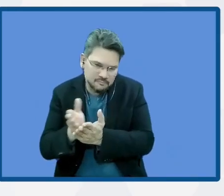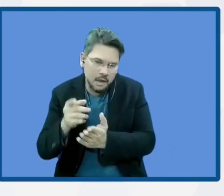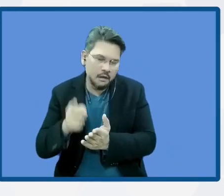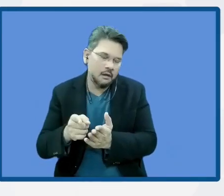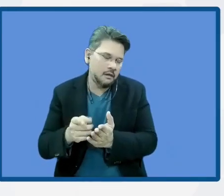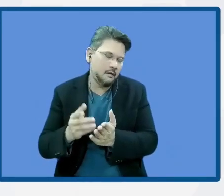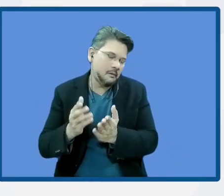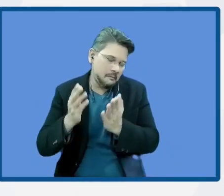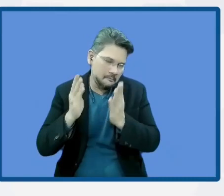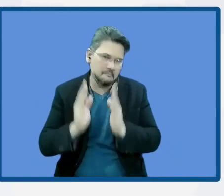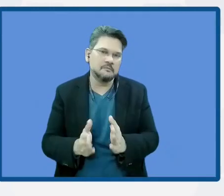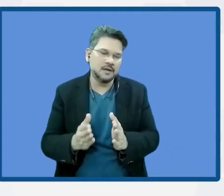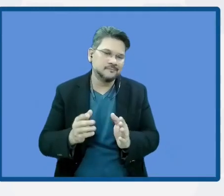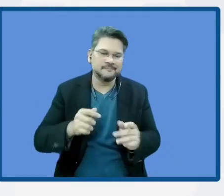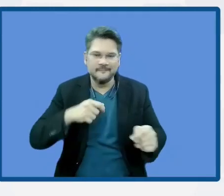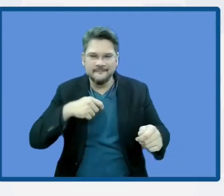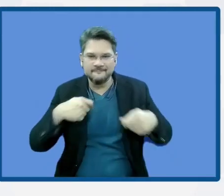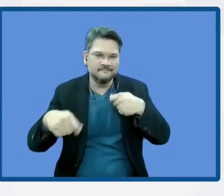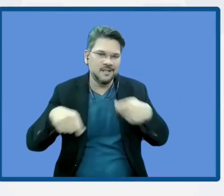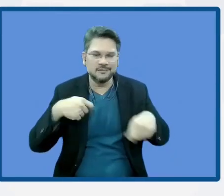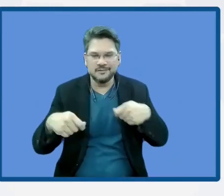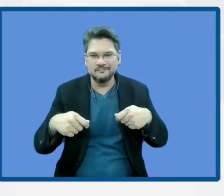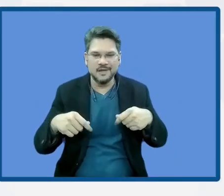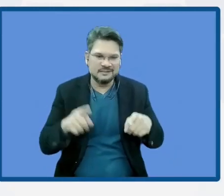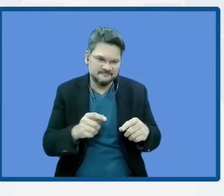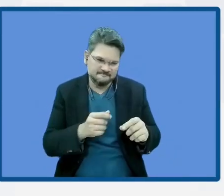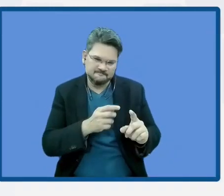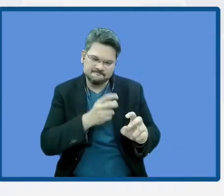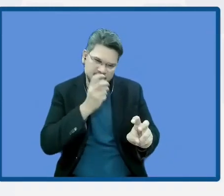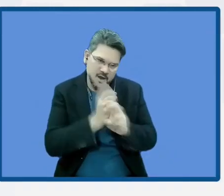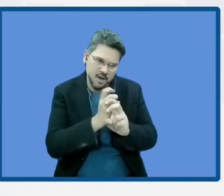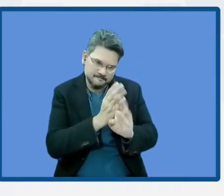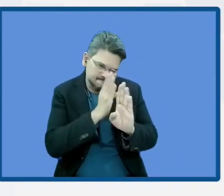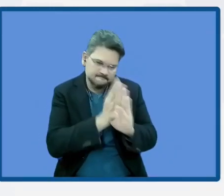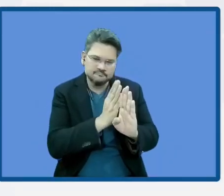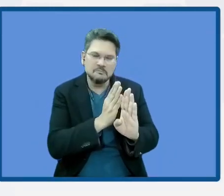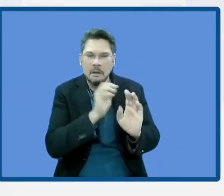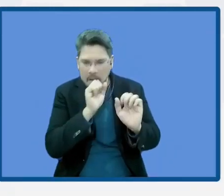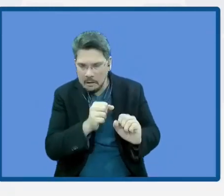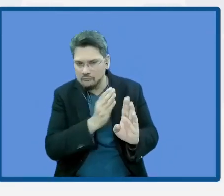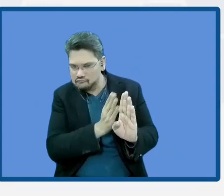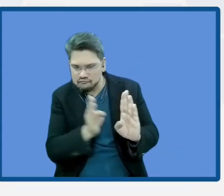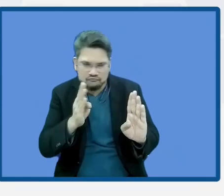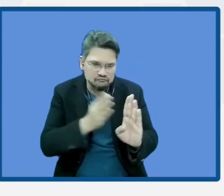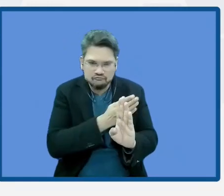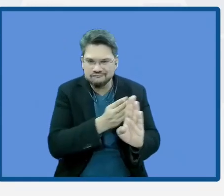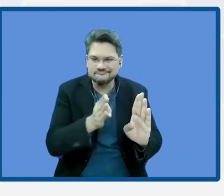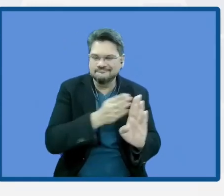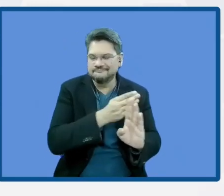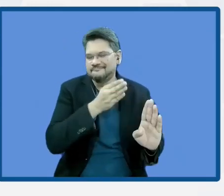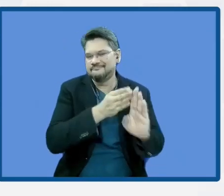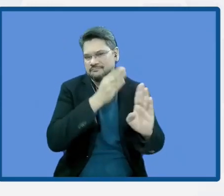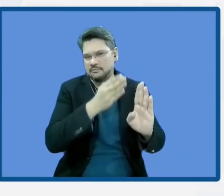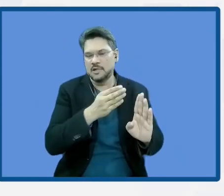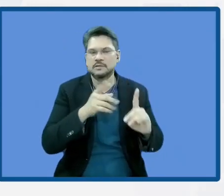Synergy is also important, including these big conventions is also important so we can